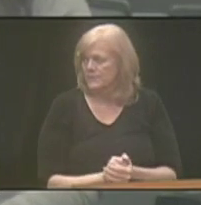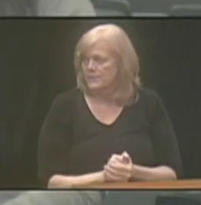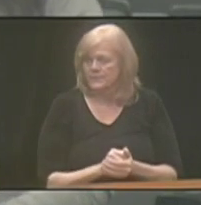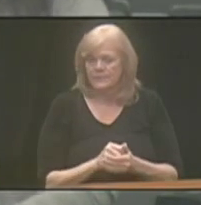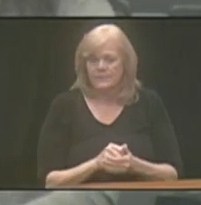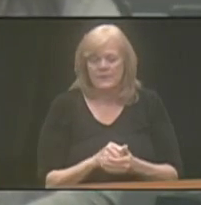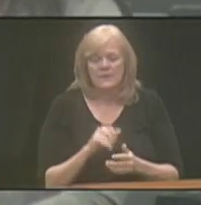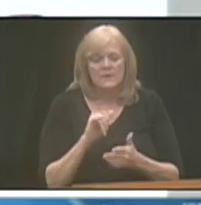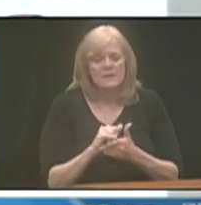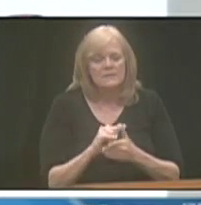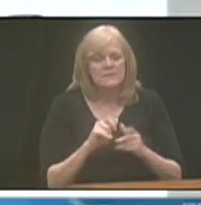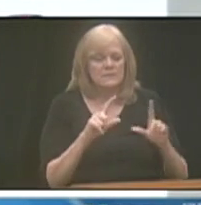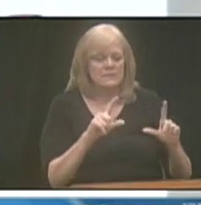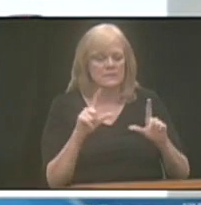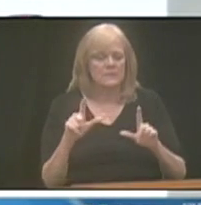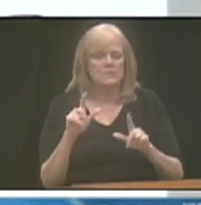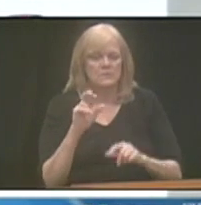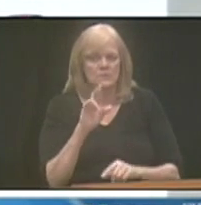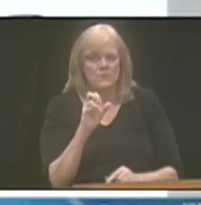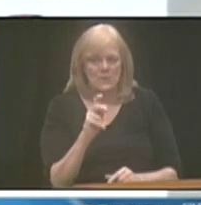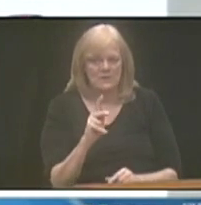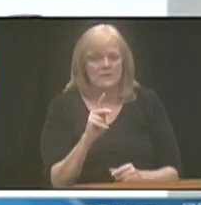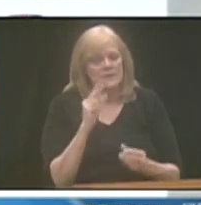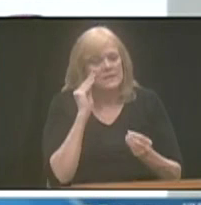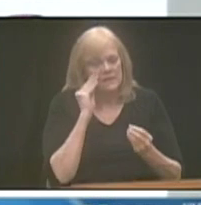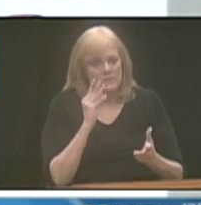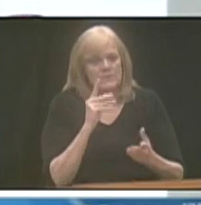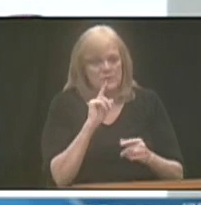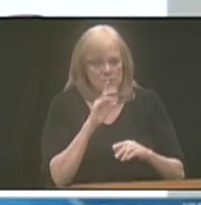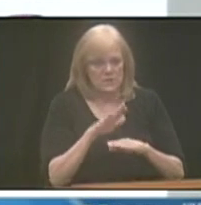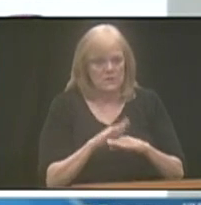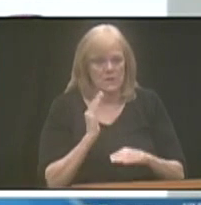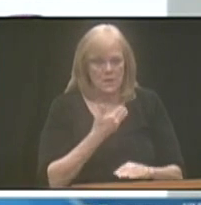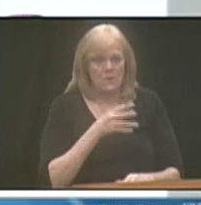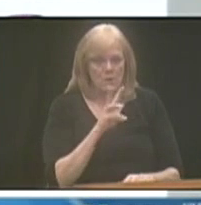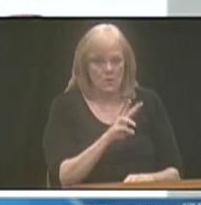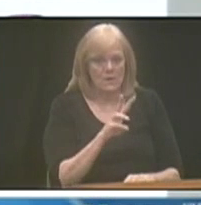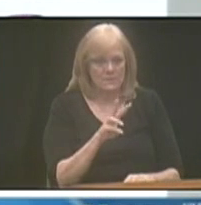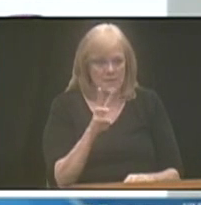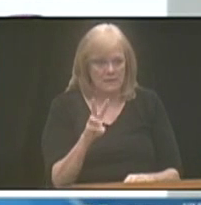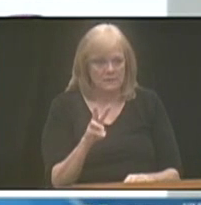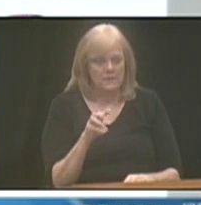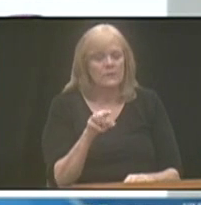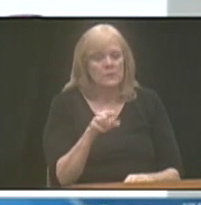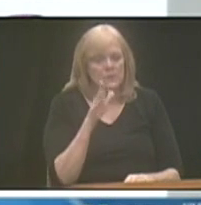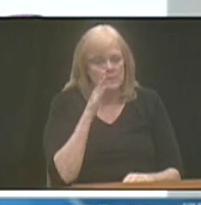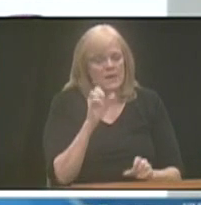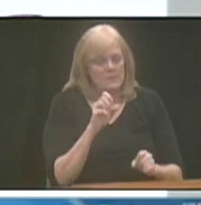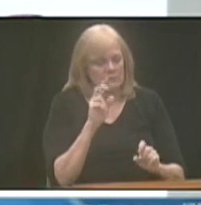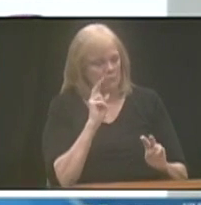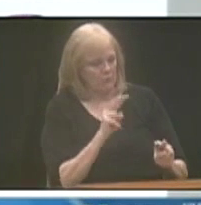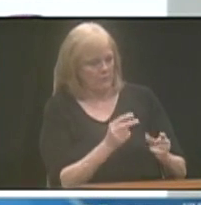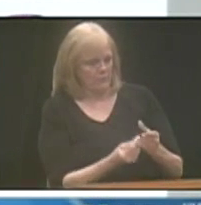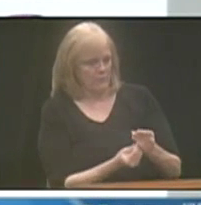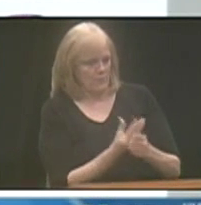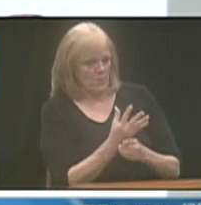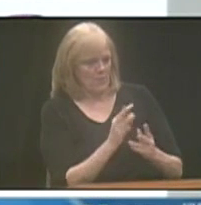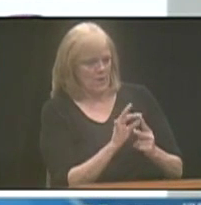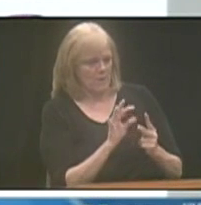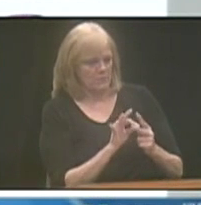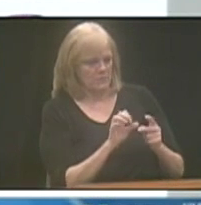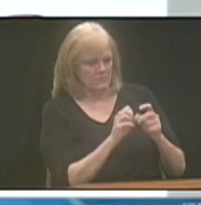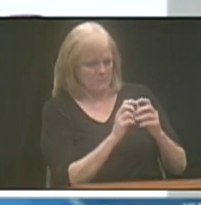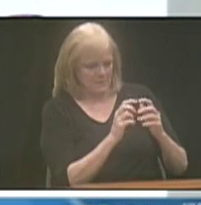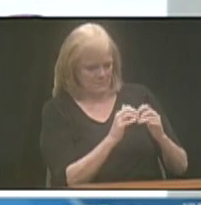This is just a snapshot of those target risk options. Again, the information is on our website where you'd be able to, say, look at the growth option and